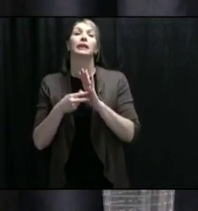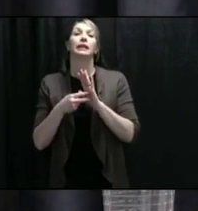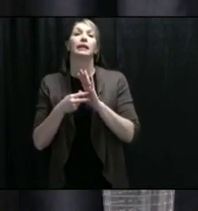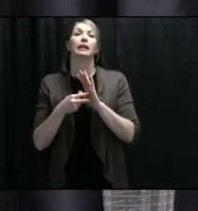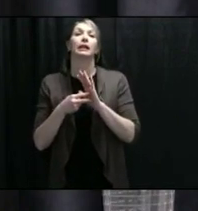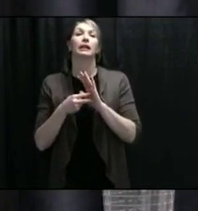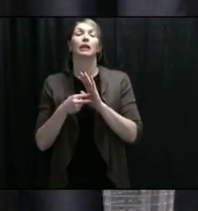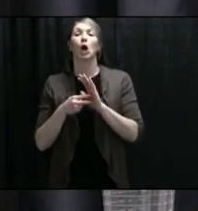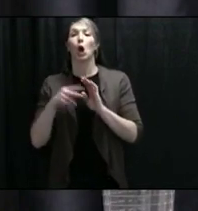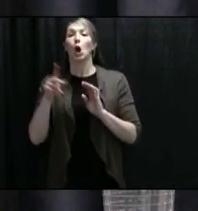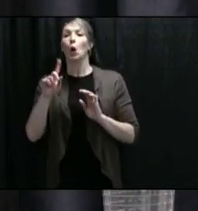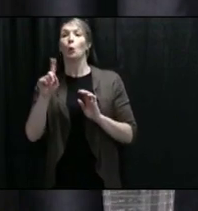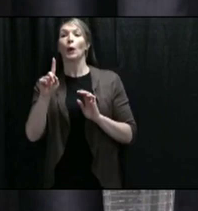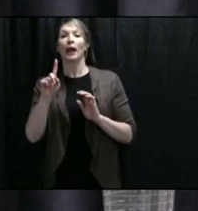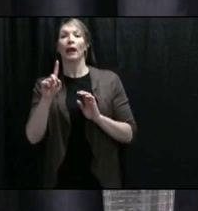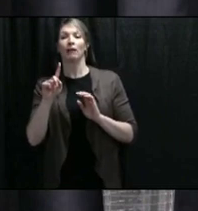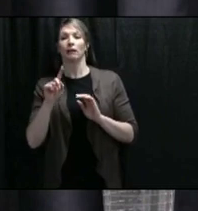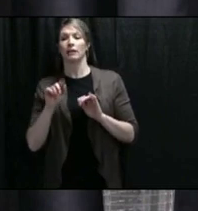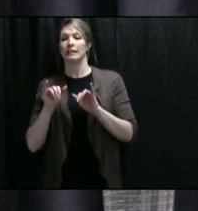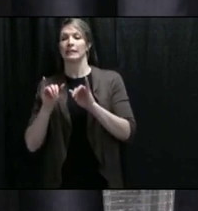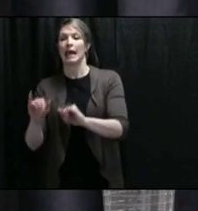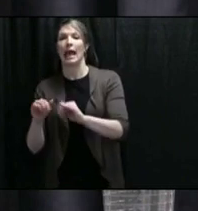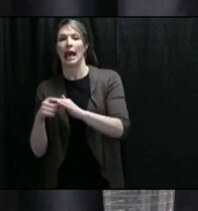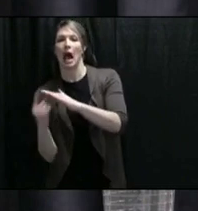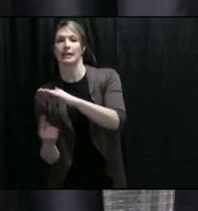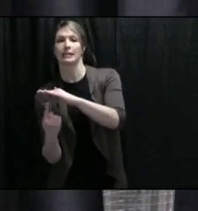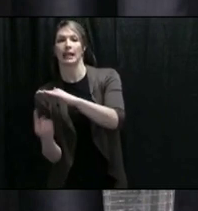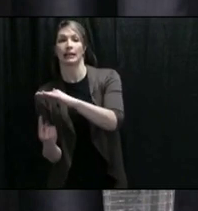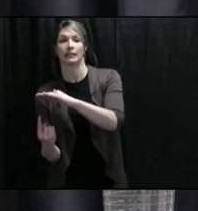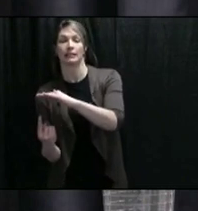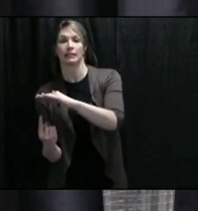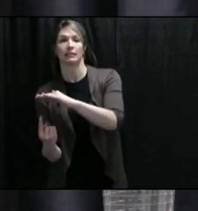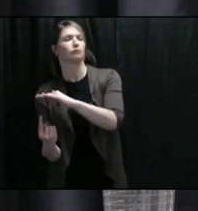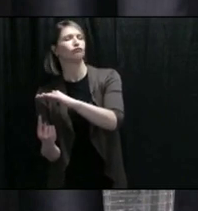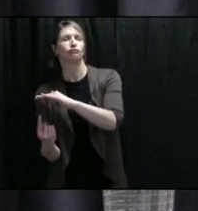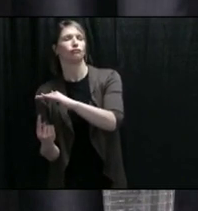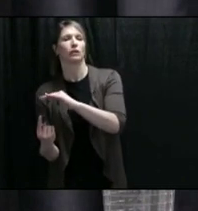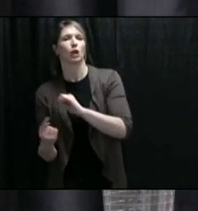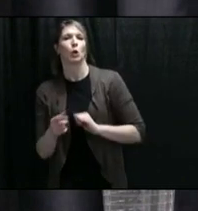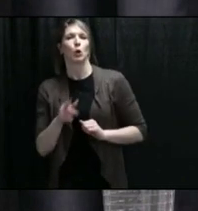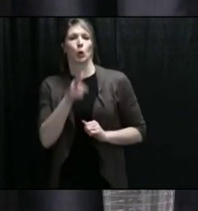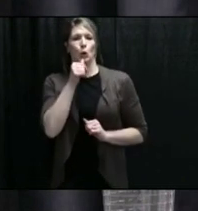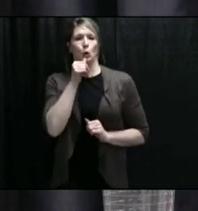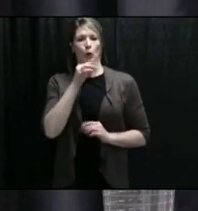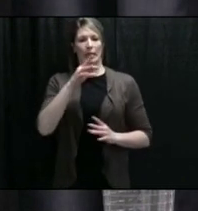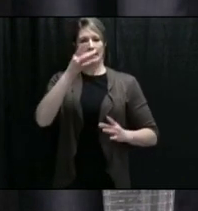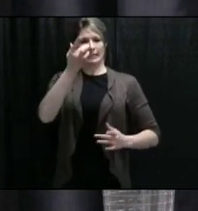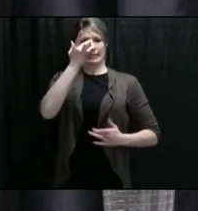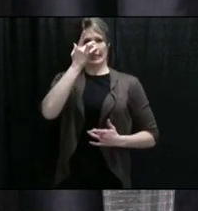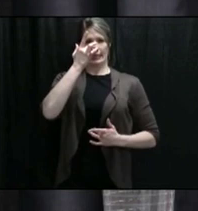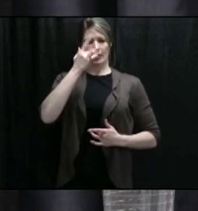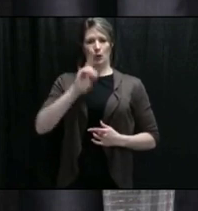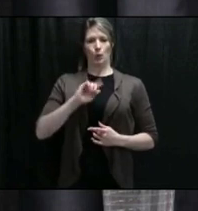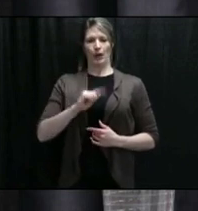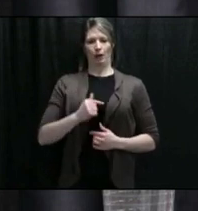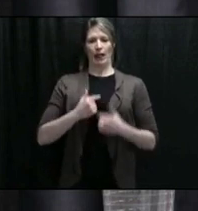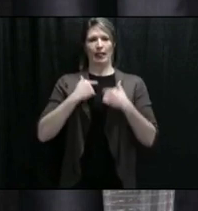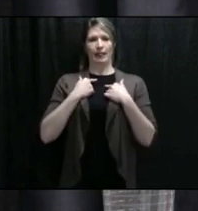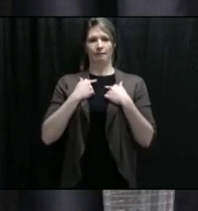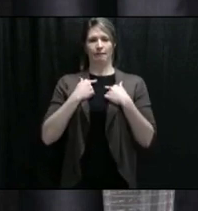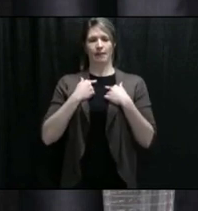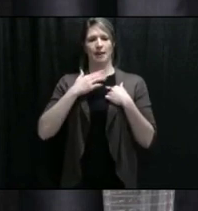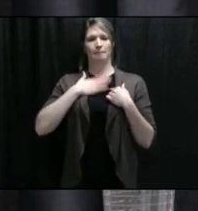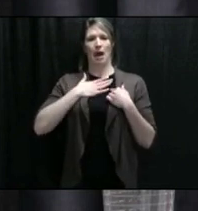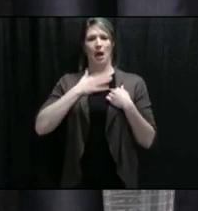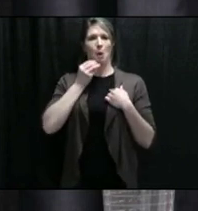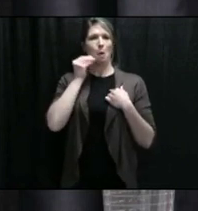might have gone into self-isolation. It simply reflects their postal address for their permanent residence.